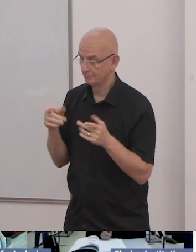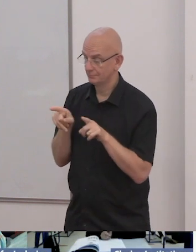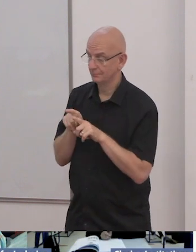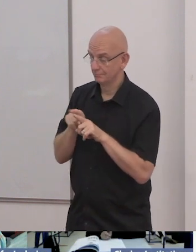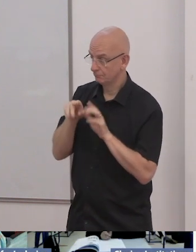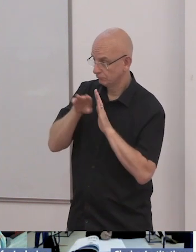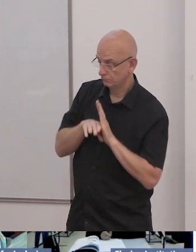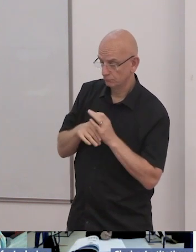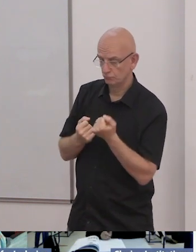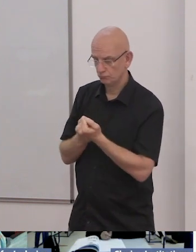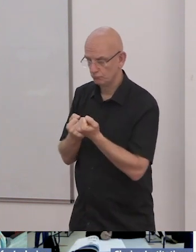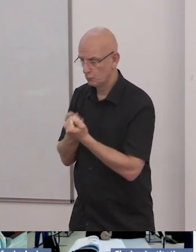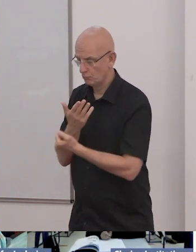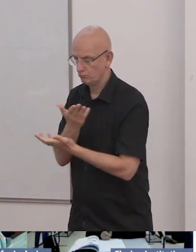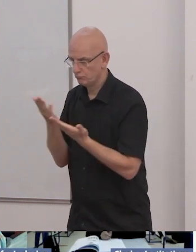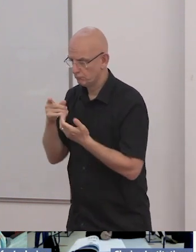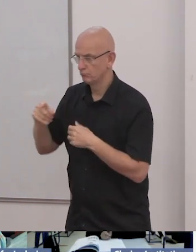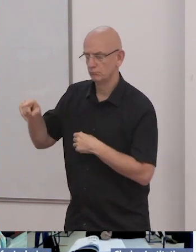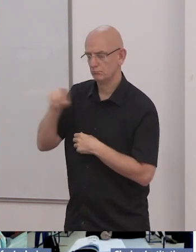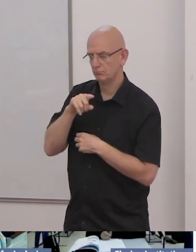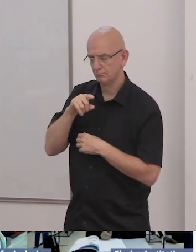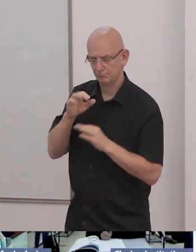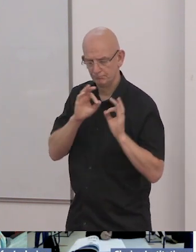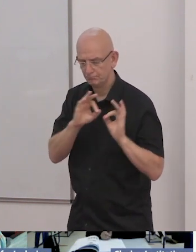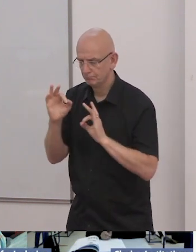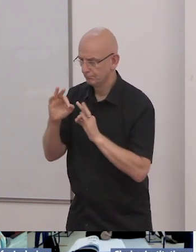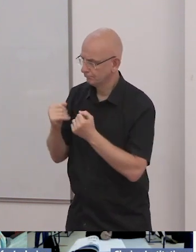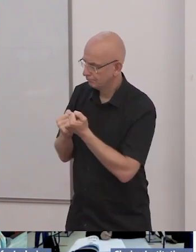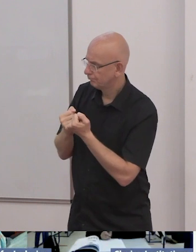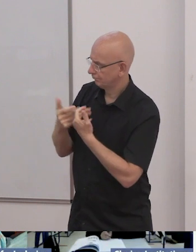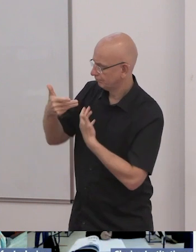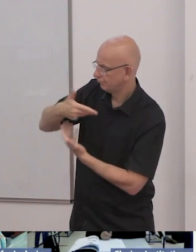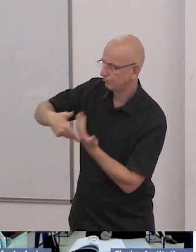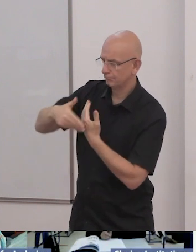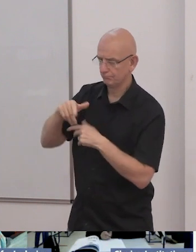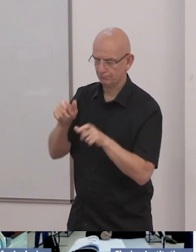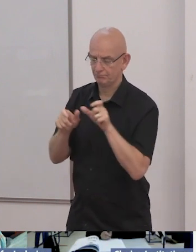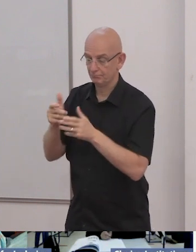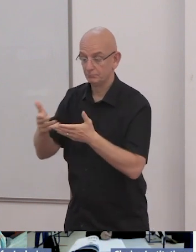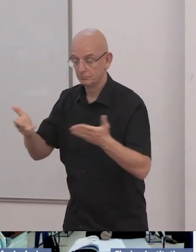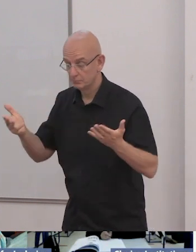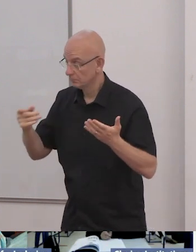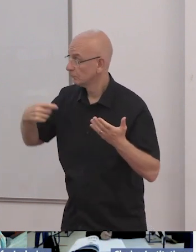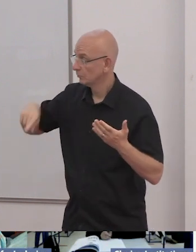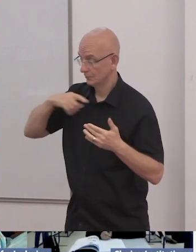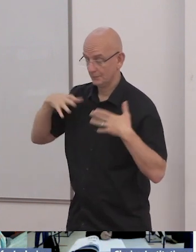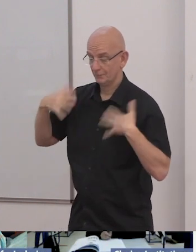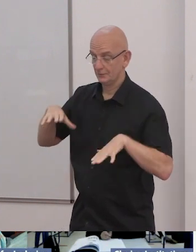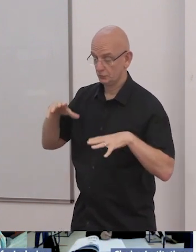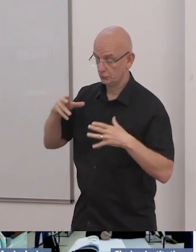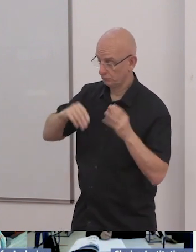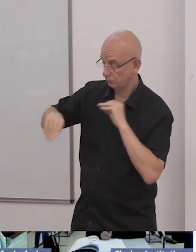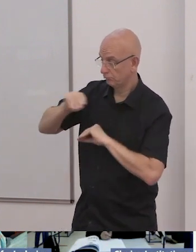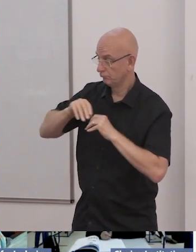communities. And we have built a global community of self-advocates and families